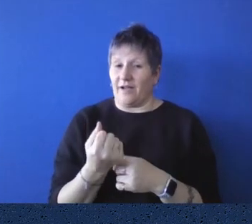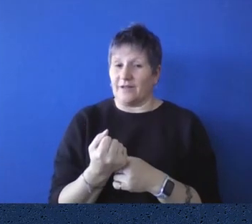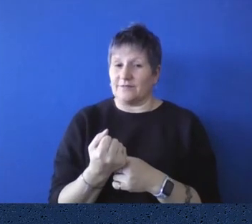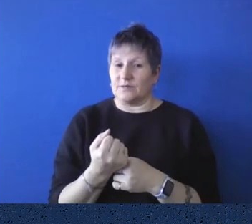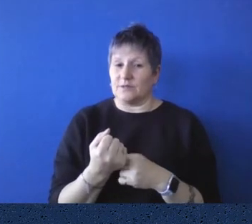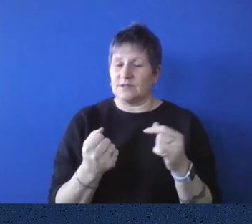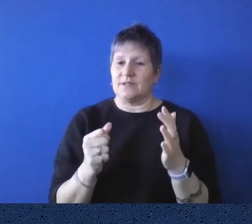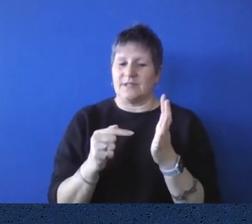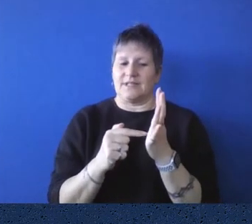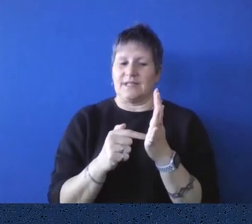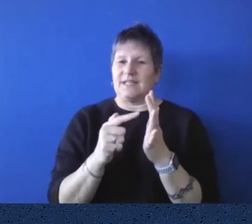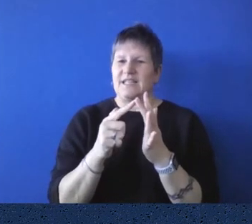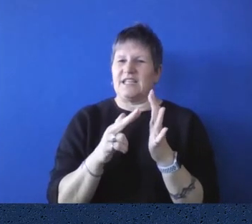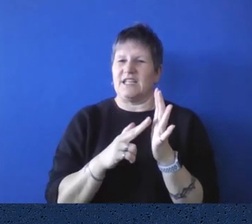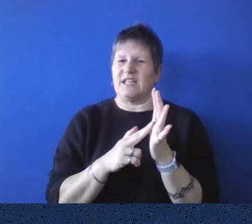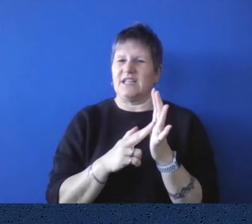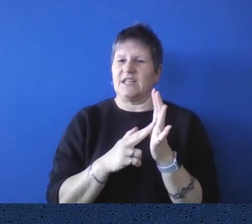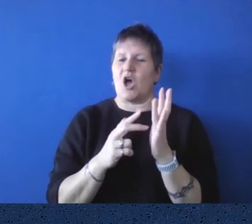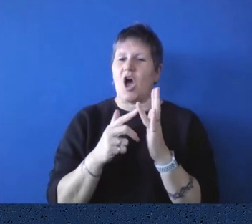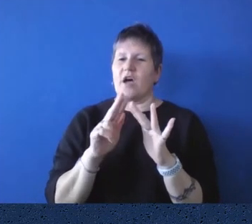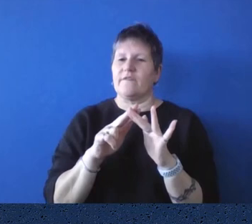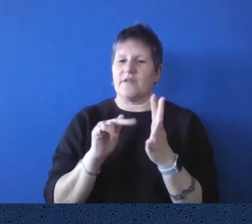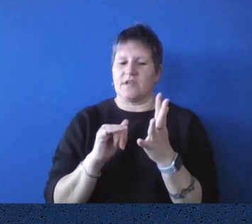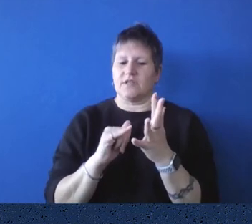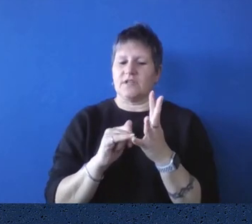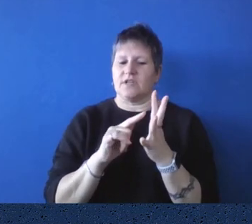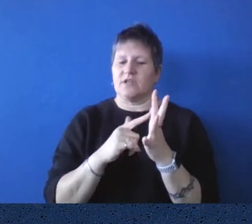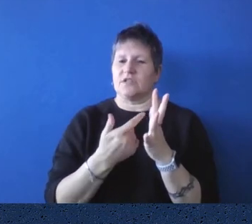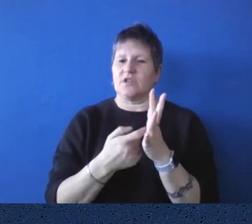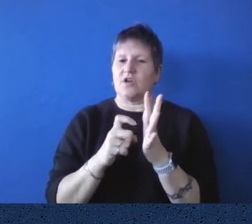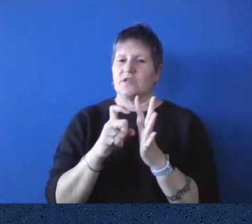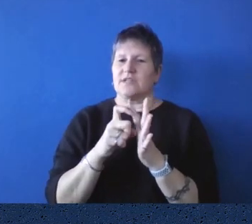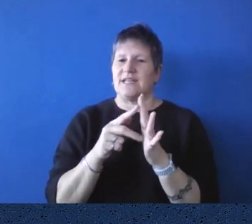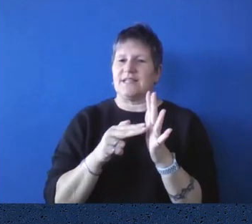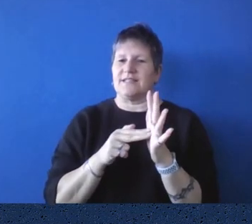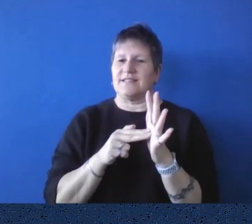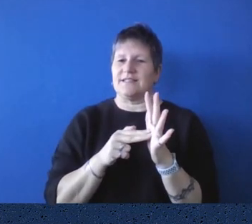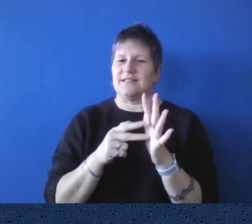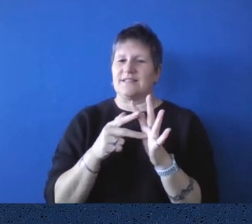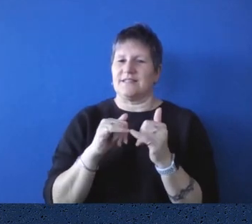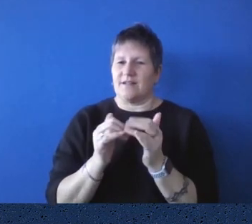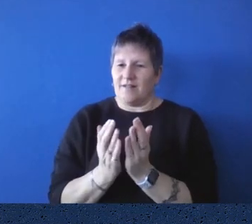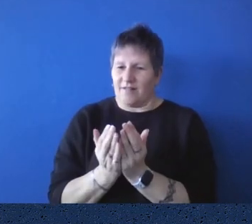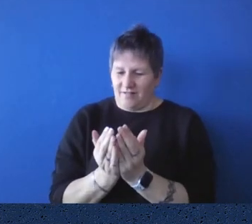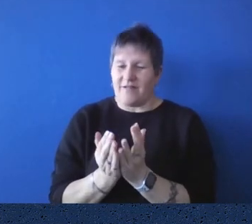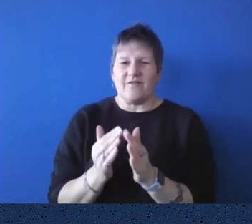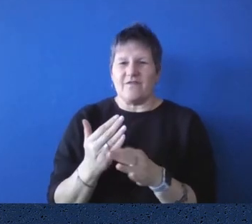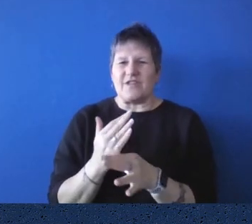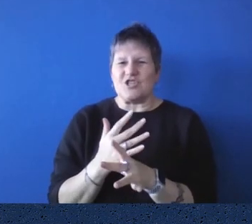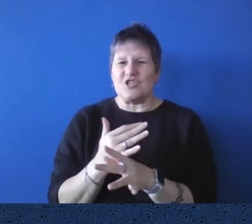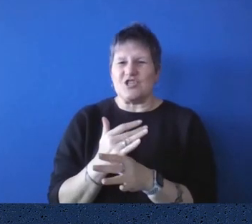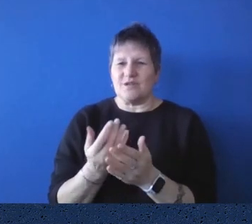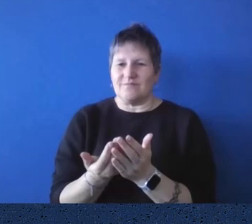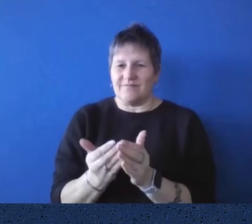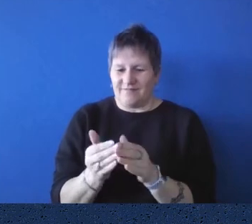a tin of sardines from Portugal from the 1950s, which was recently excavated from or found behind a wall,